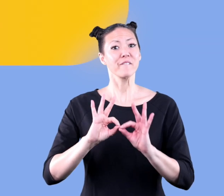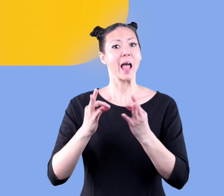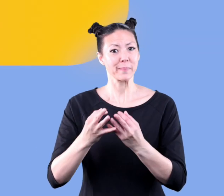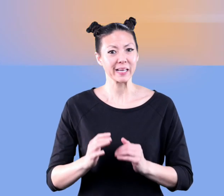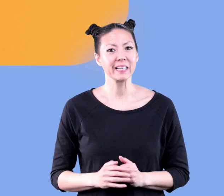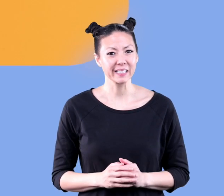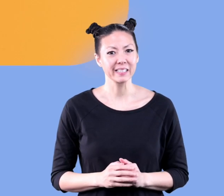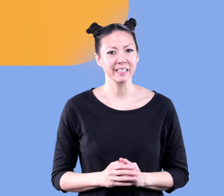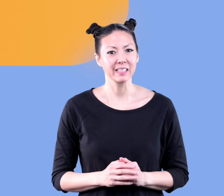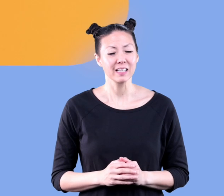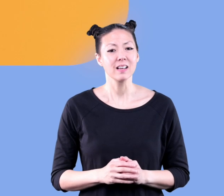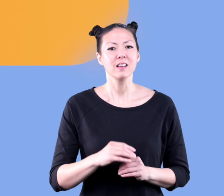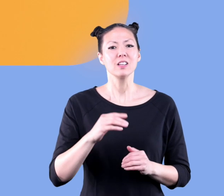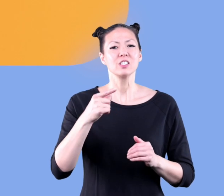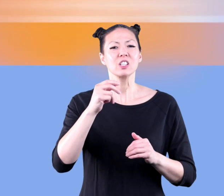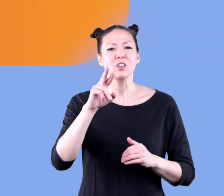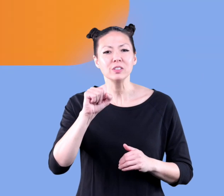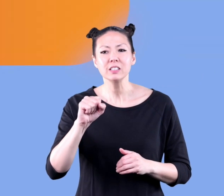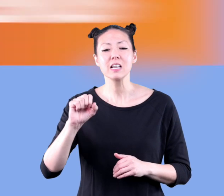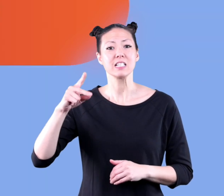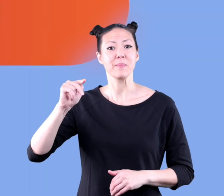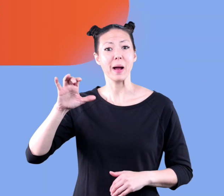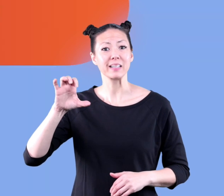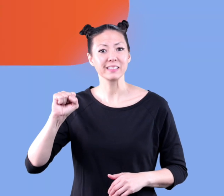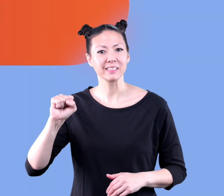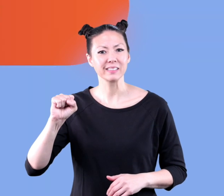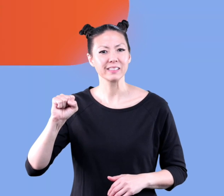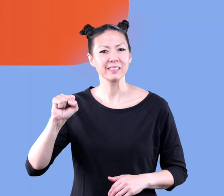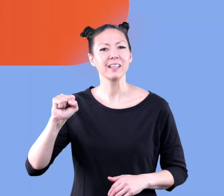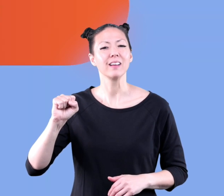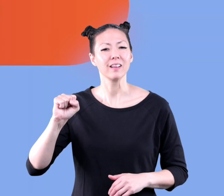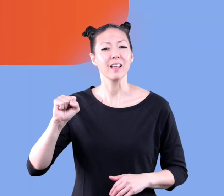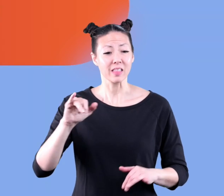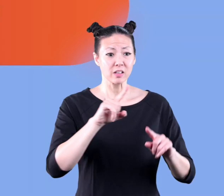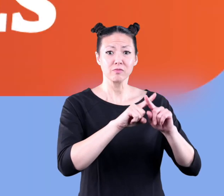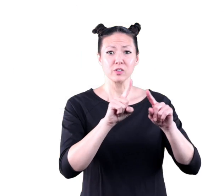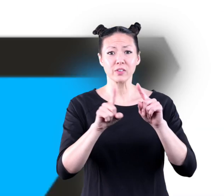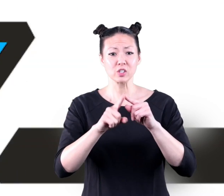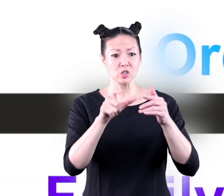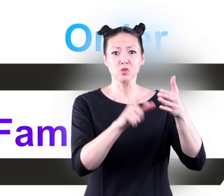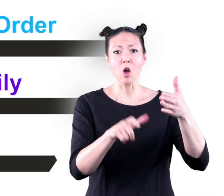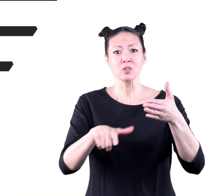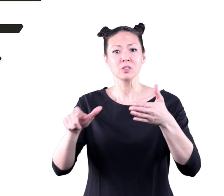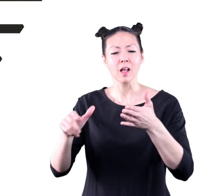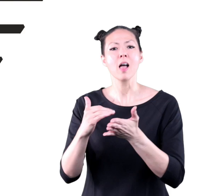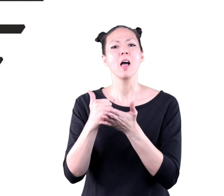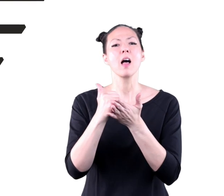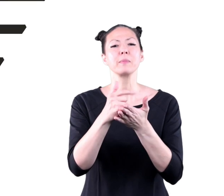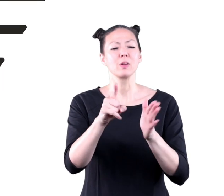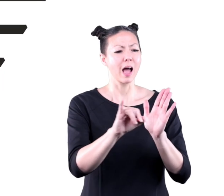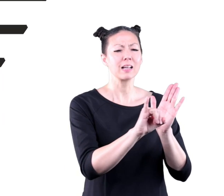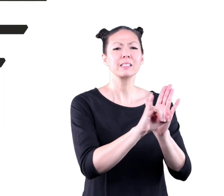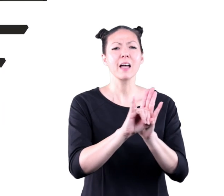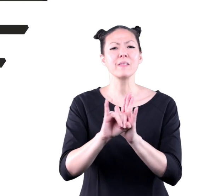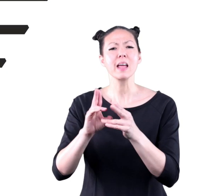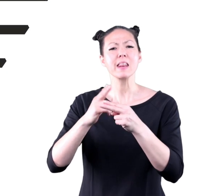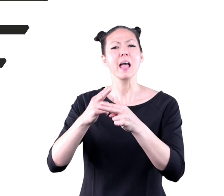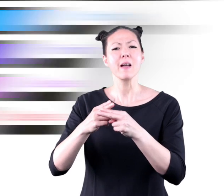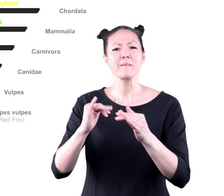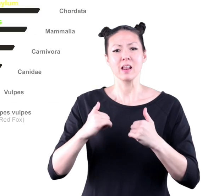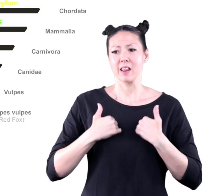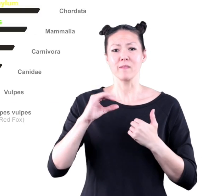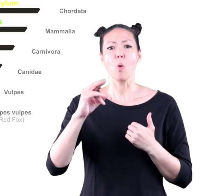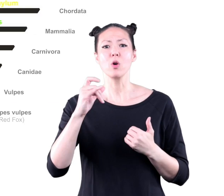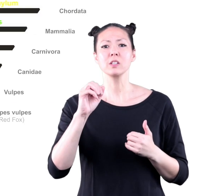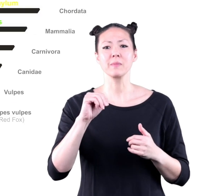family genus and species these charts help us identify and